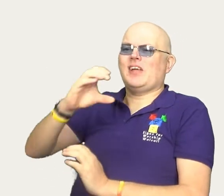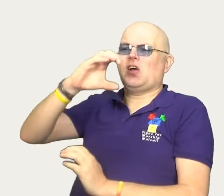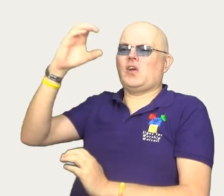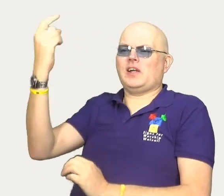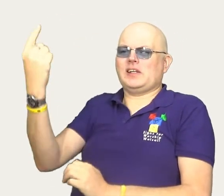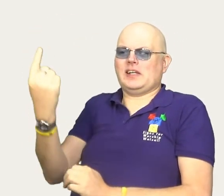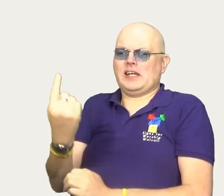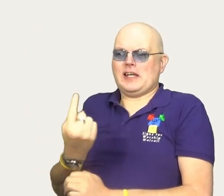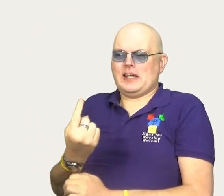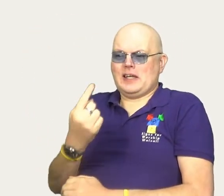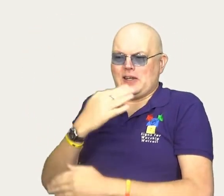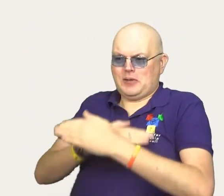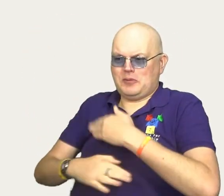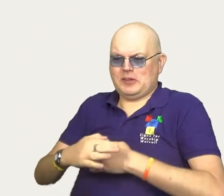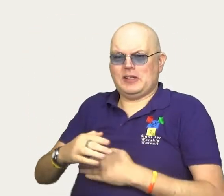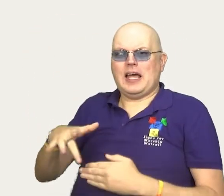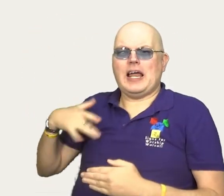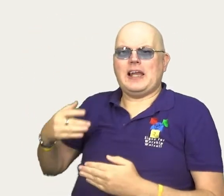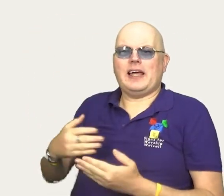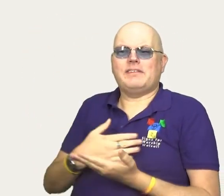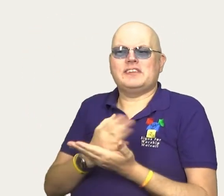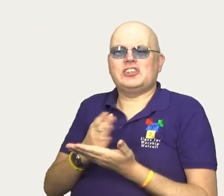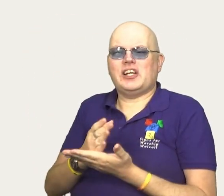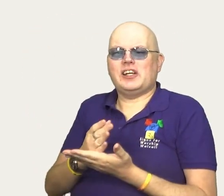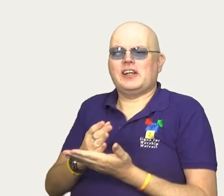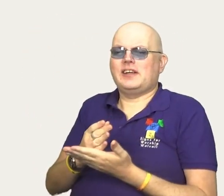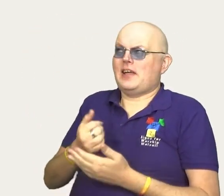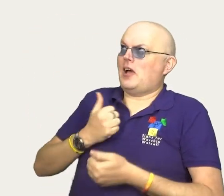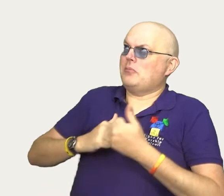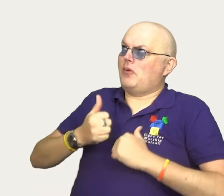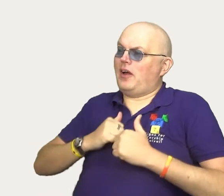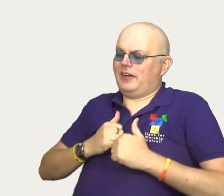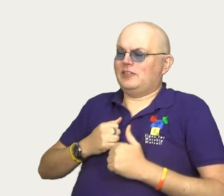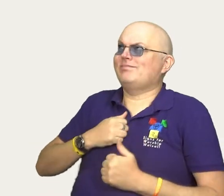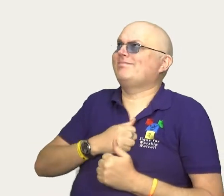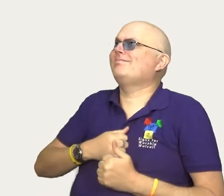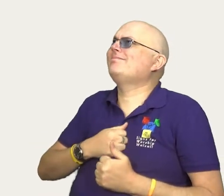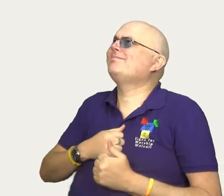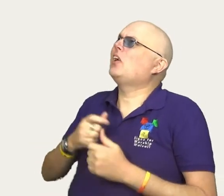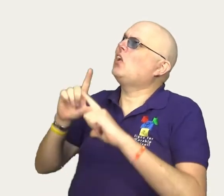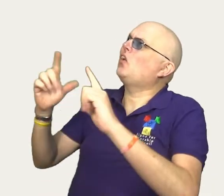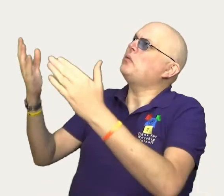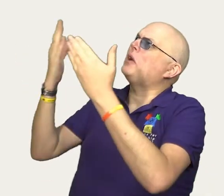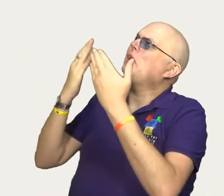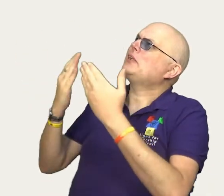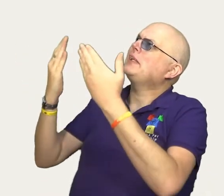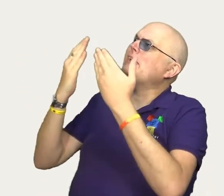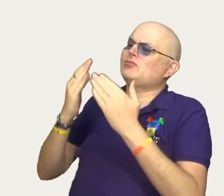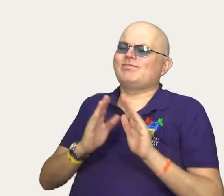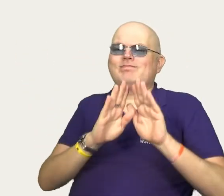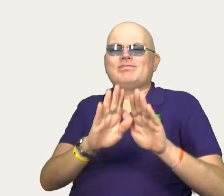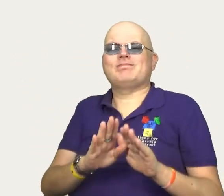Christ came in humility to share our lives, forgive our pride, Lord have mercy,